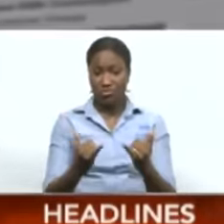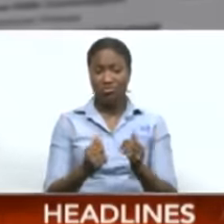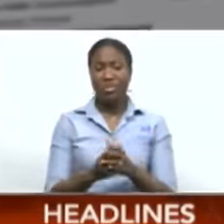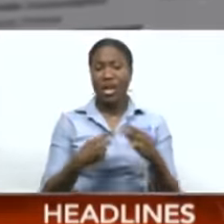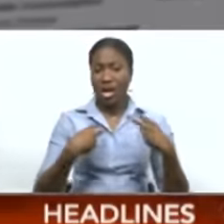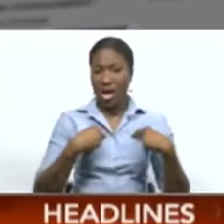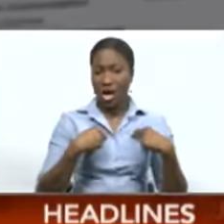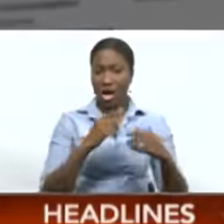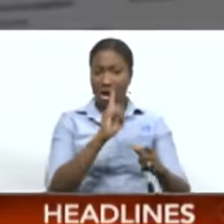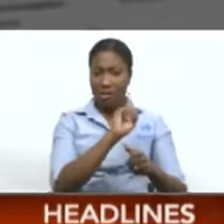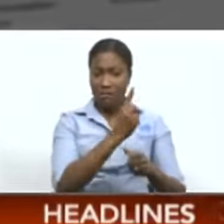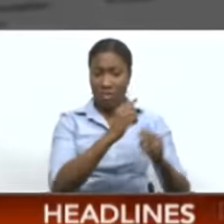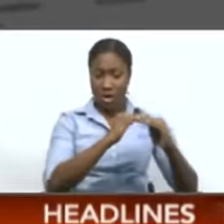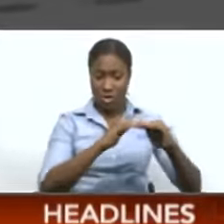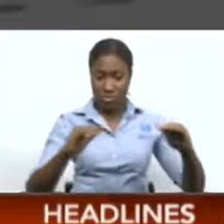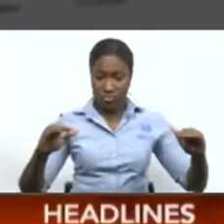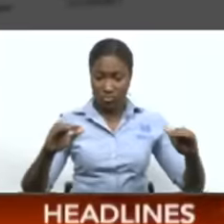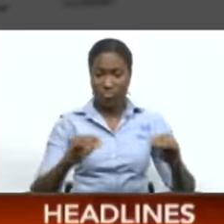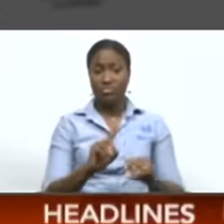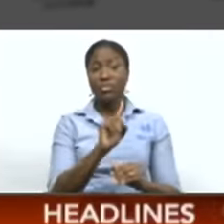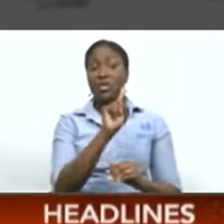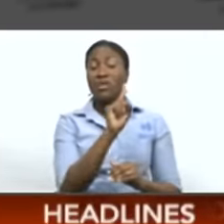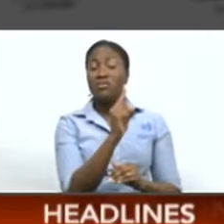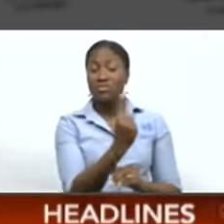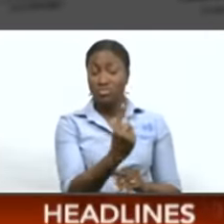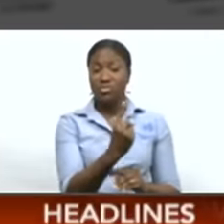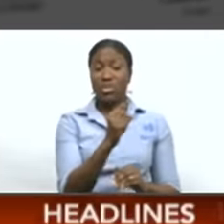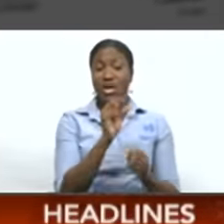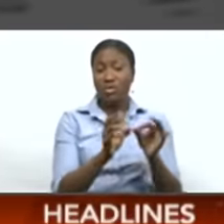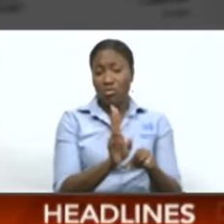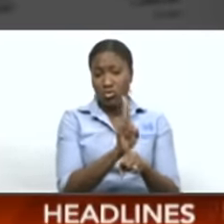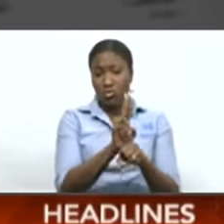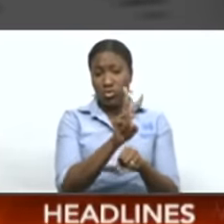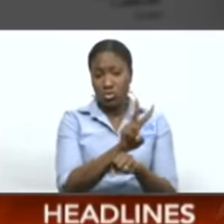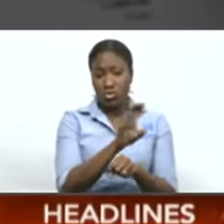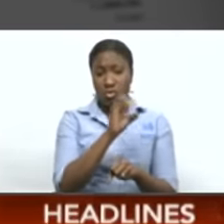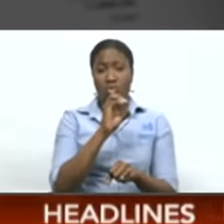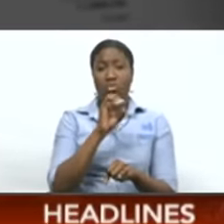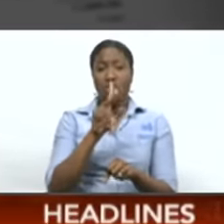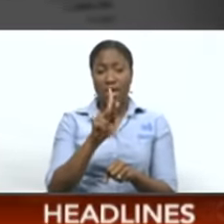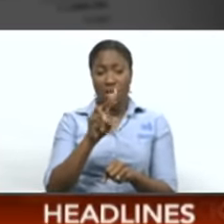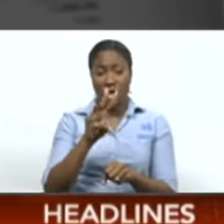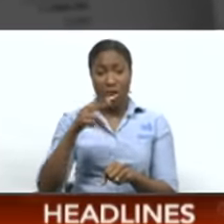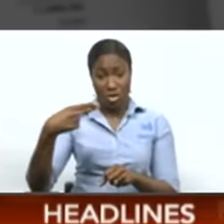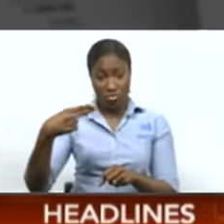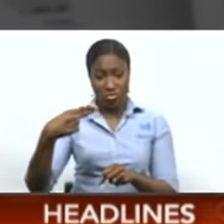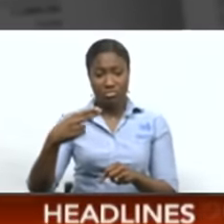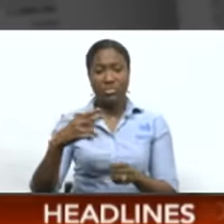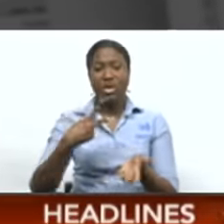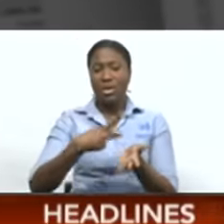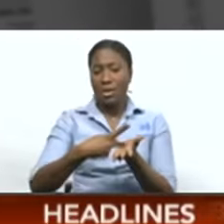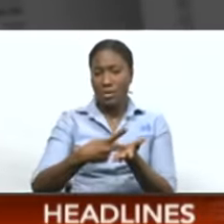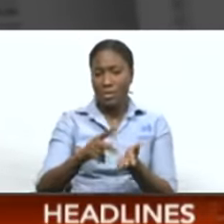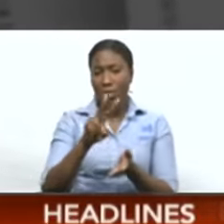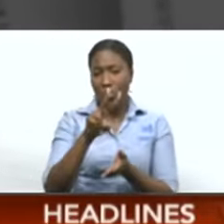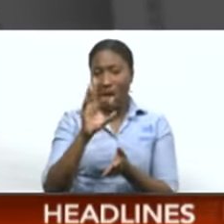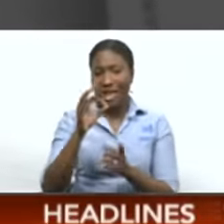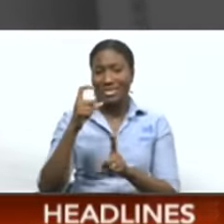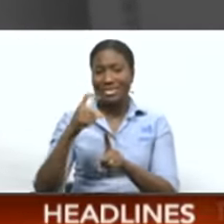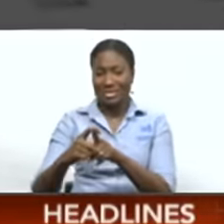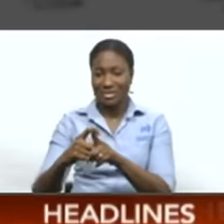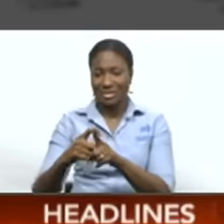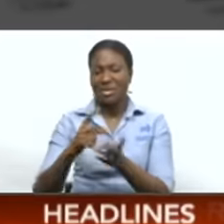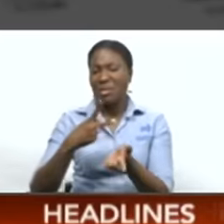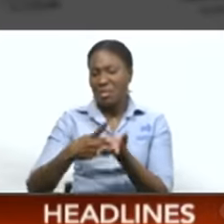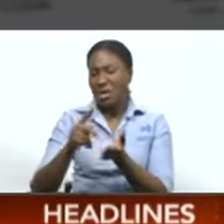the first 200 kilowatt hours used has a rate of $0.28 per kilowatt. Therefore, $200 by $0.28 gives me $56.